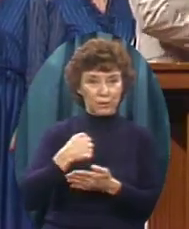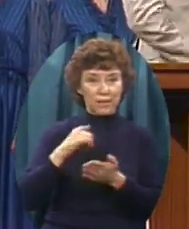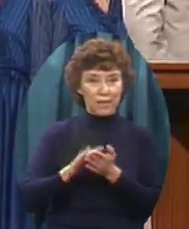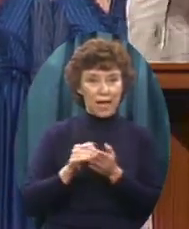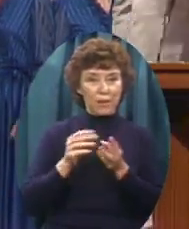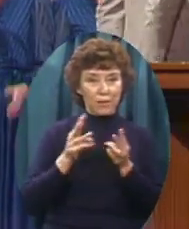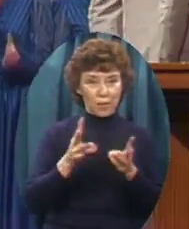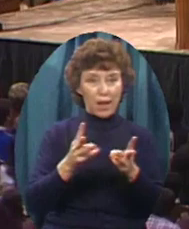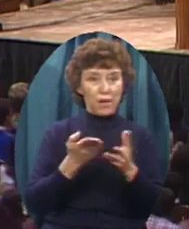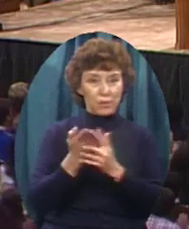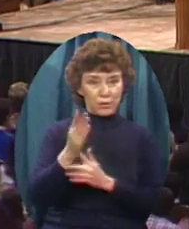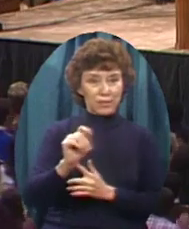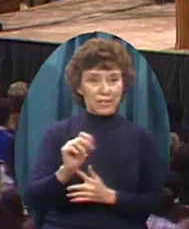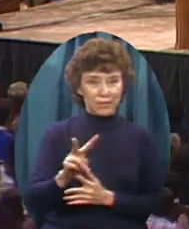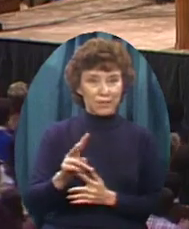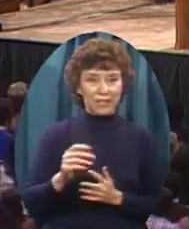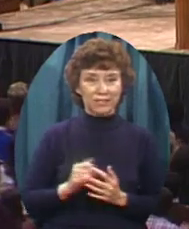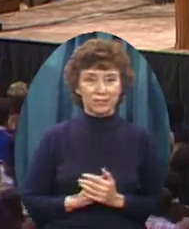you Rocky Riosico